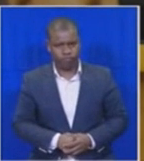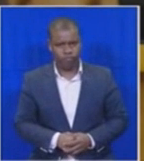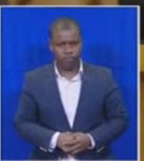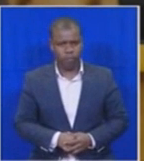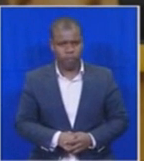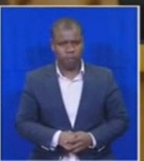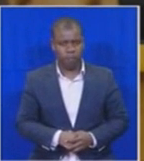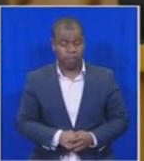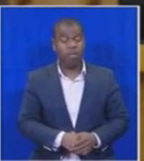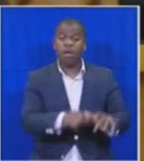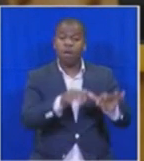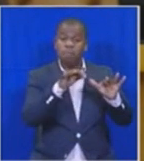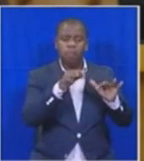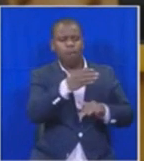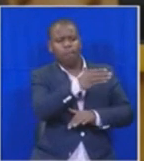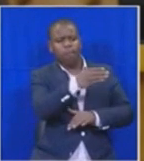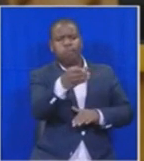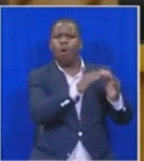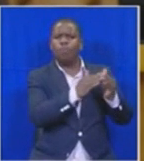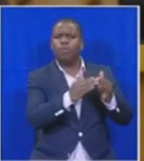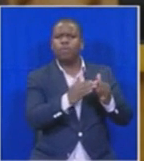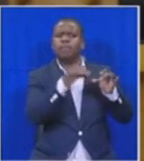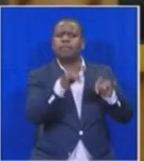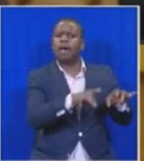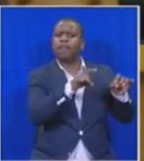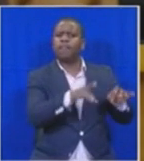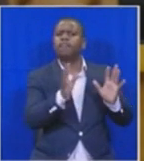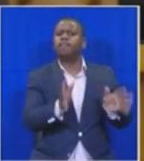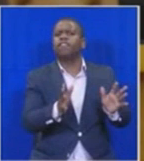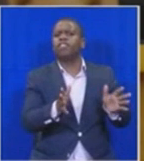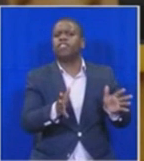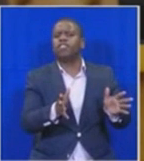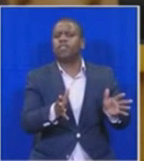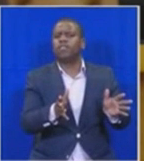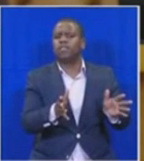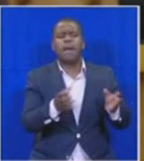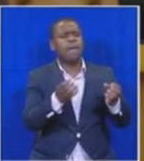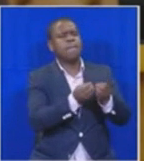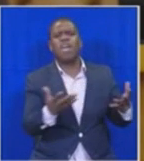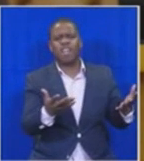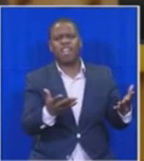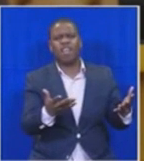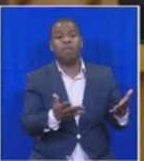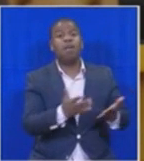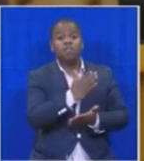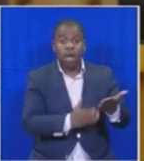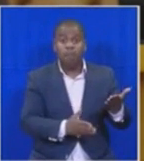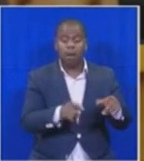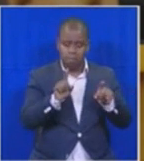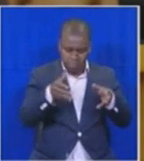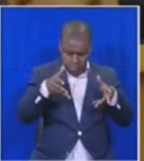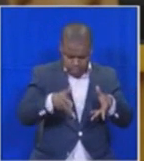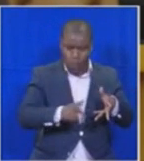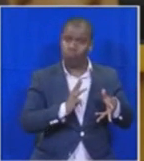prejudiced by this matter, some of them are here in Western